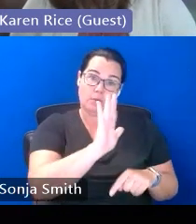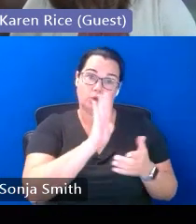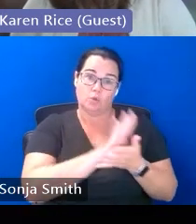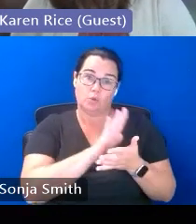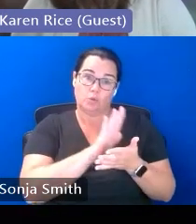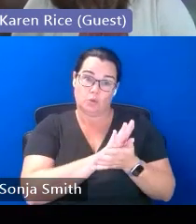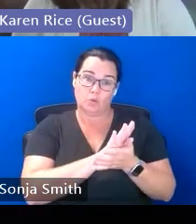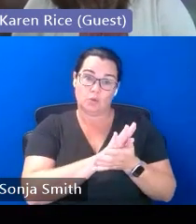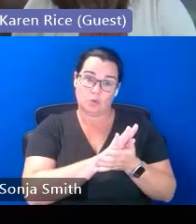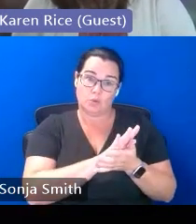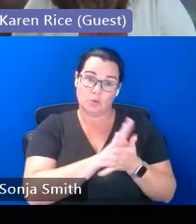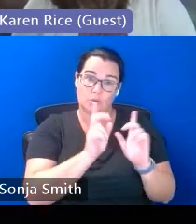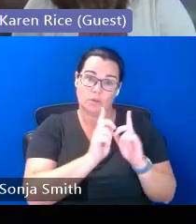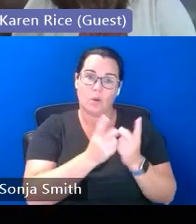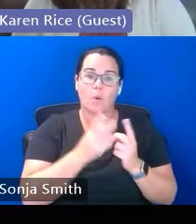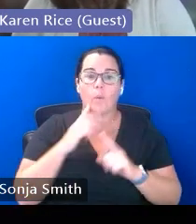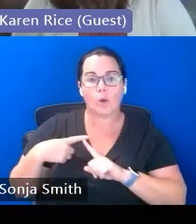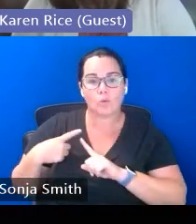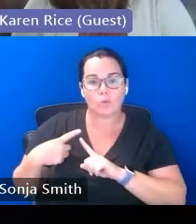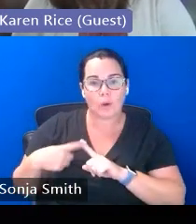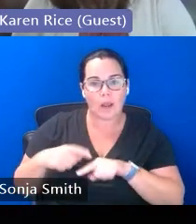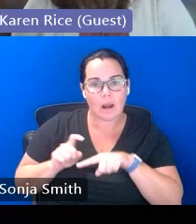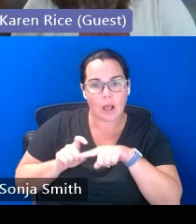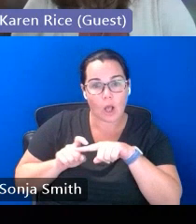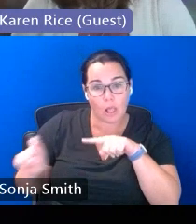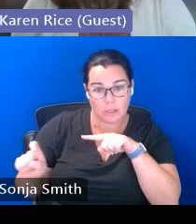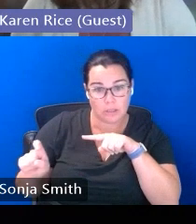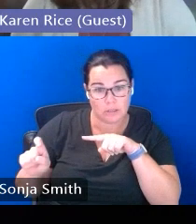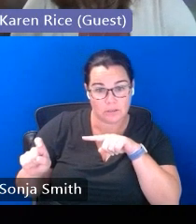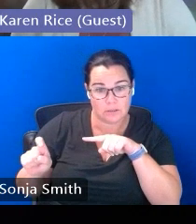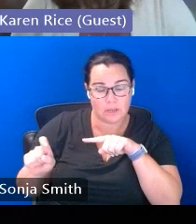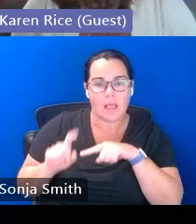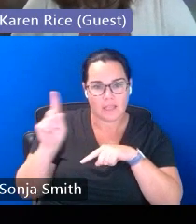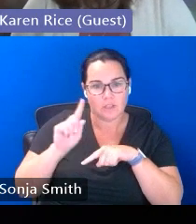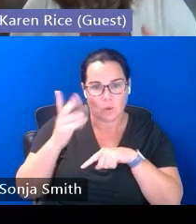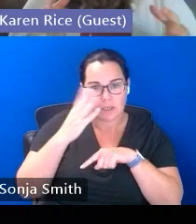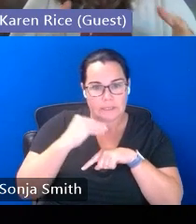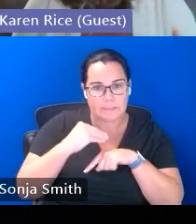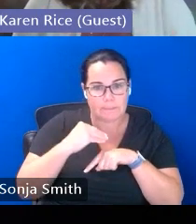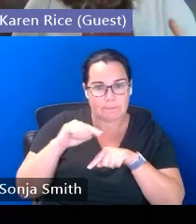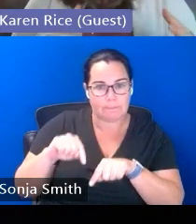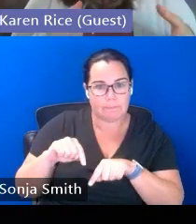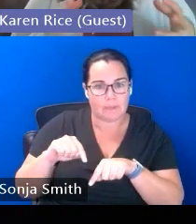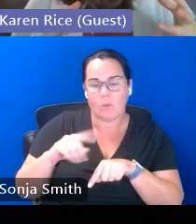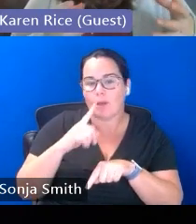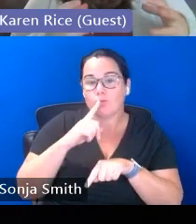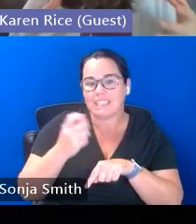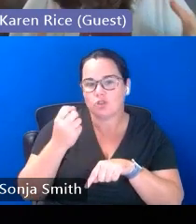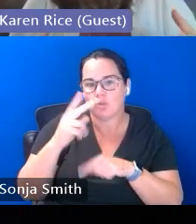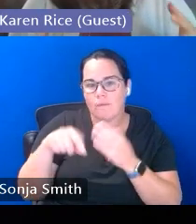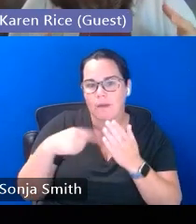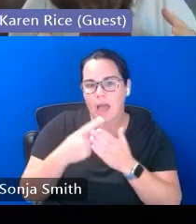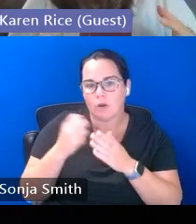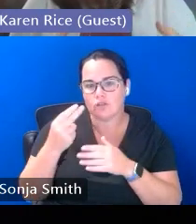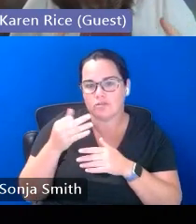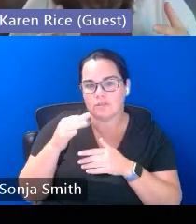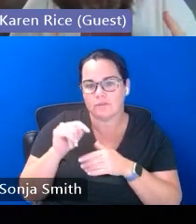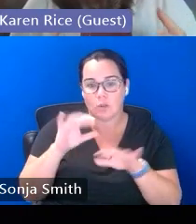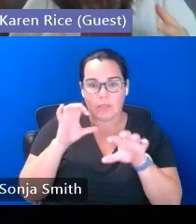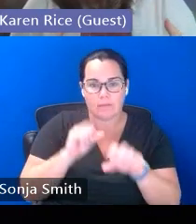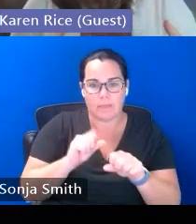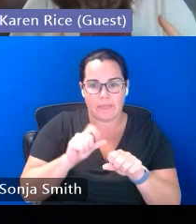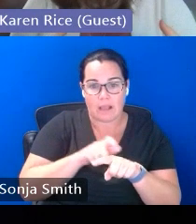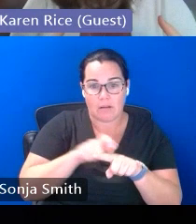closet space and that's their place that they're going and so they rented in a 12-hour shift and so they maybe have that closet particular